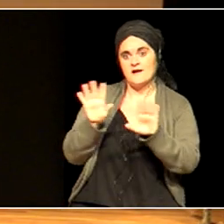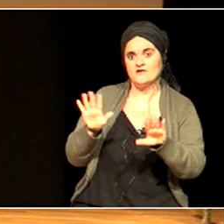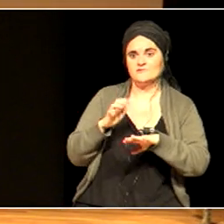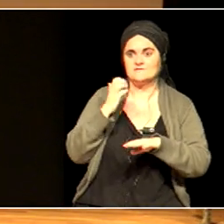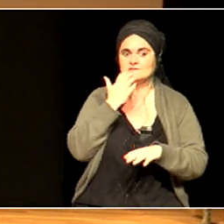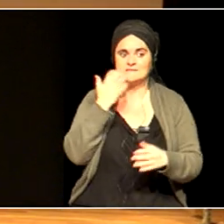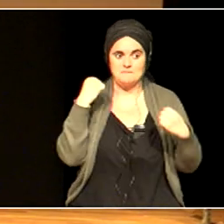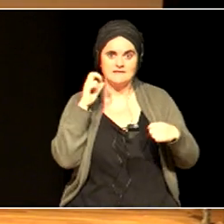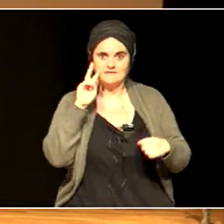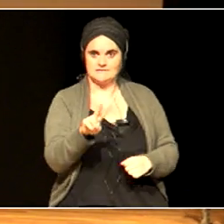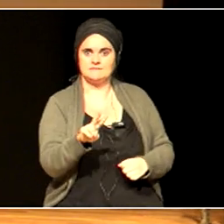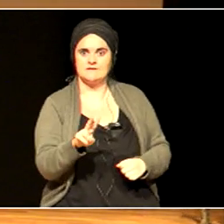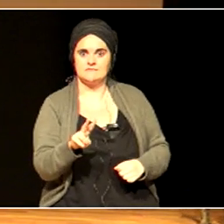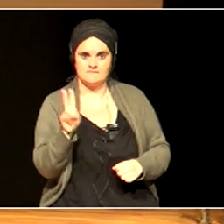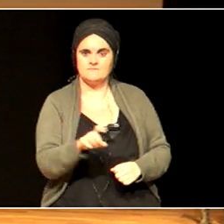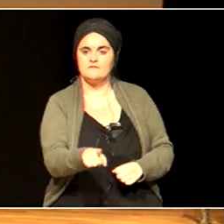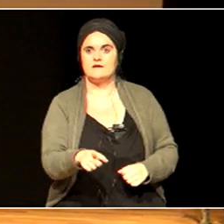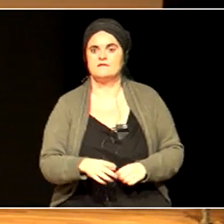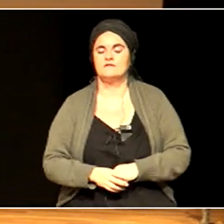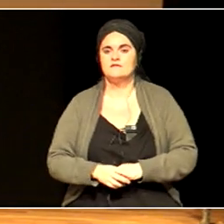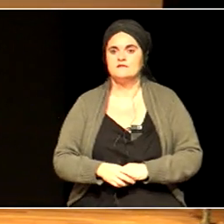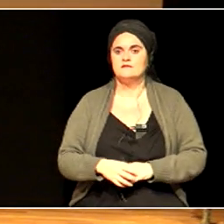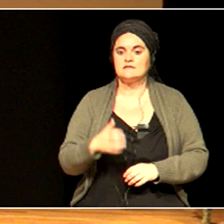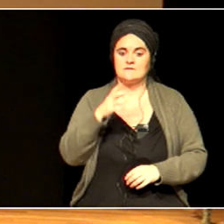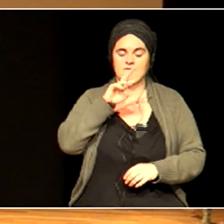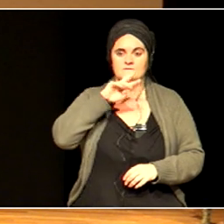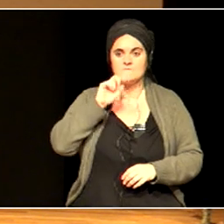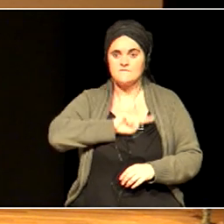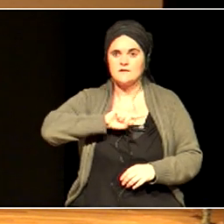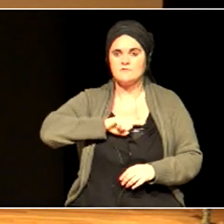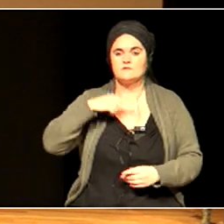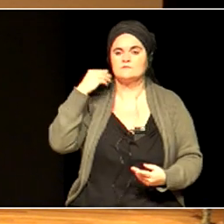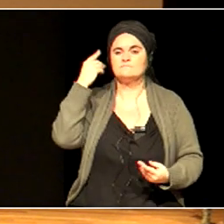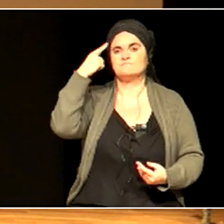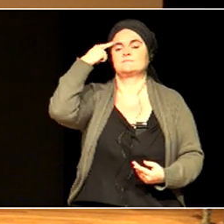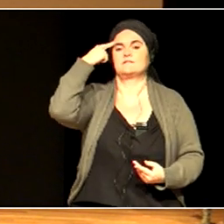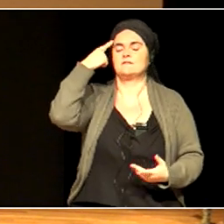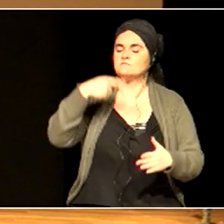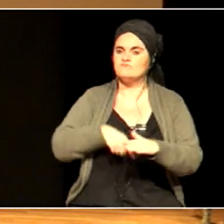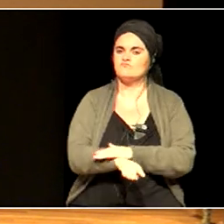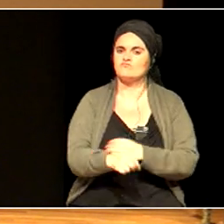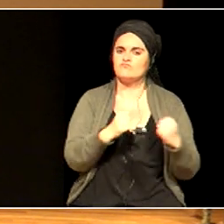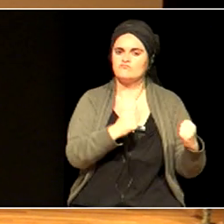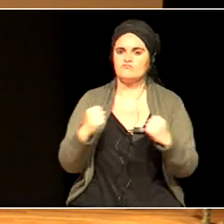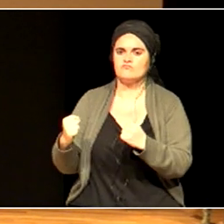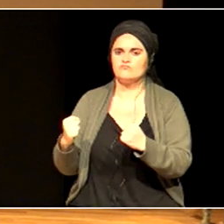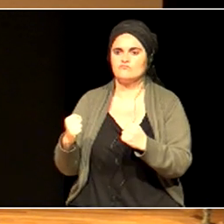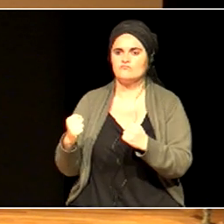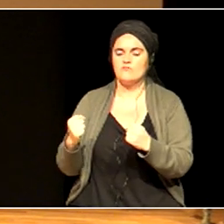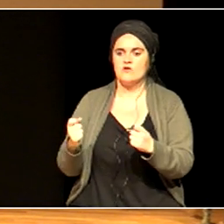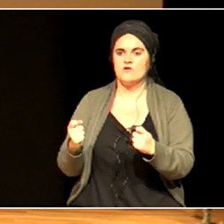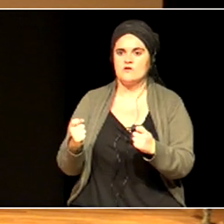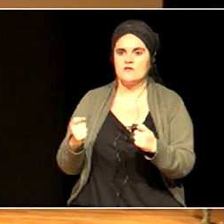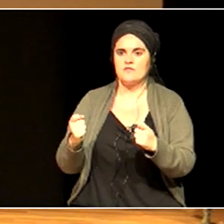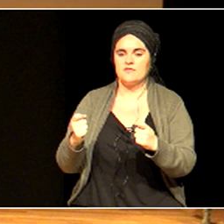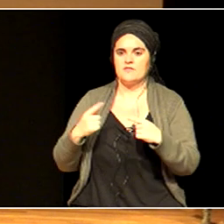Values are deep-seated beliefs which operate as a push for action. And